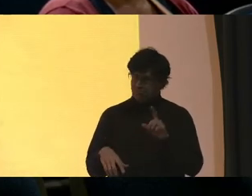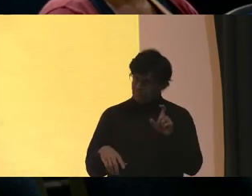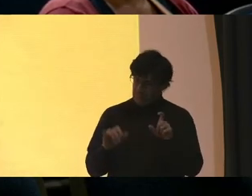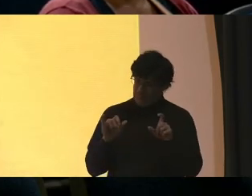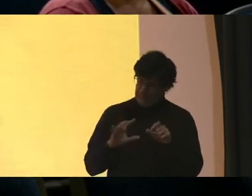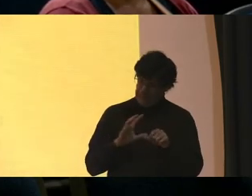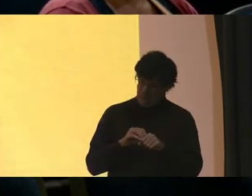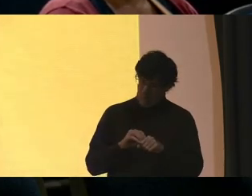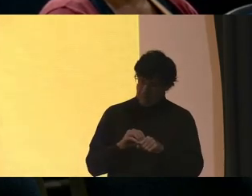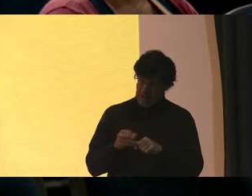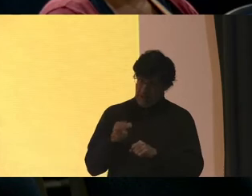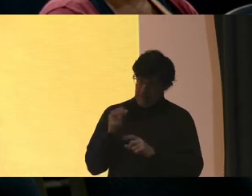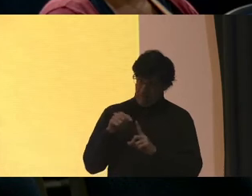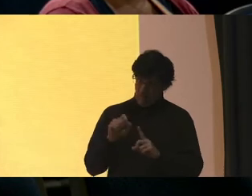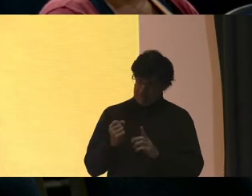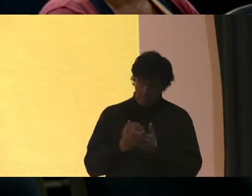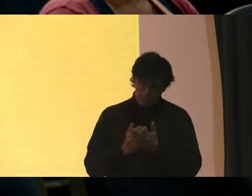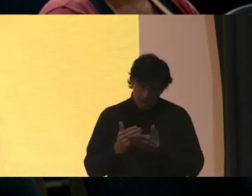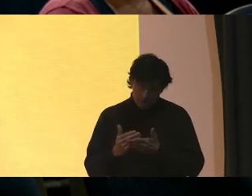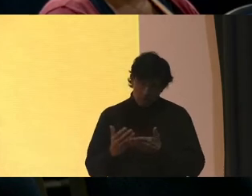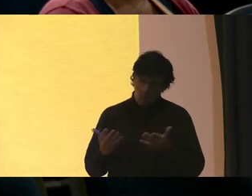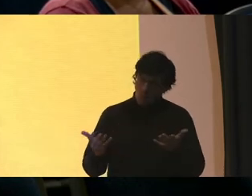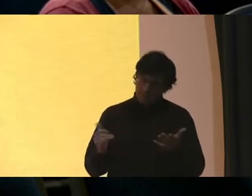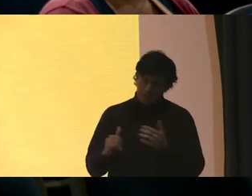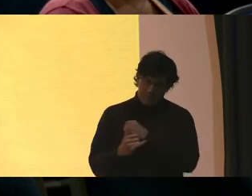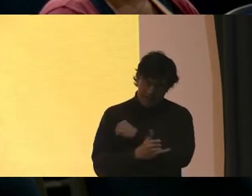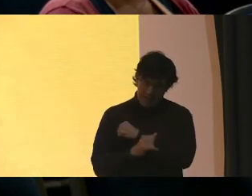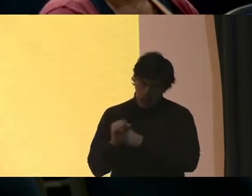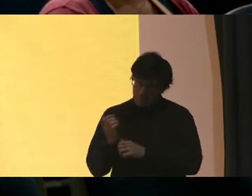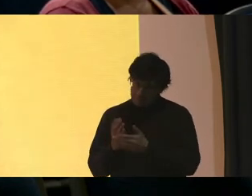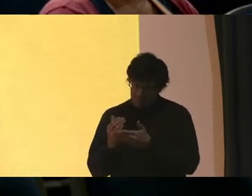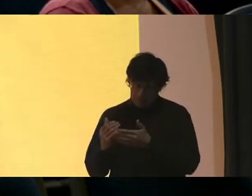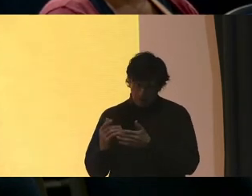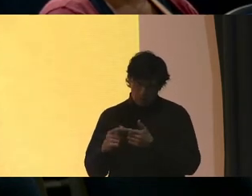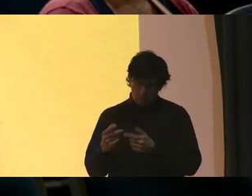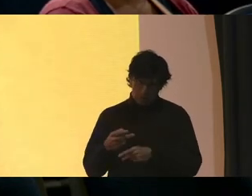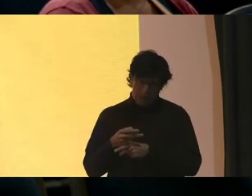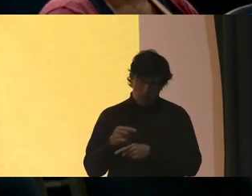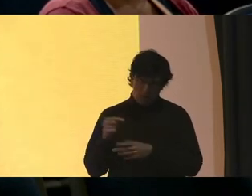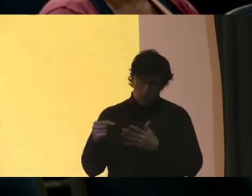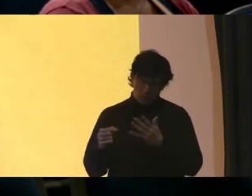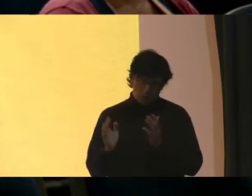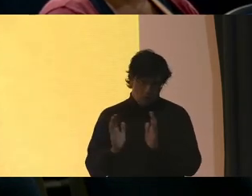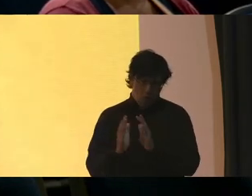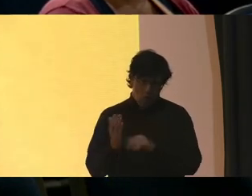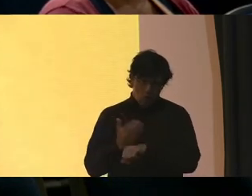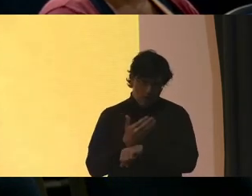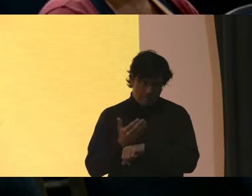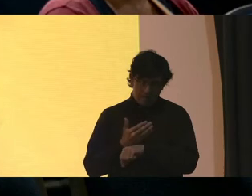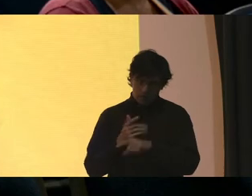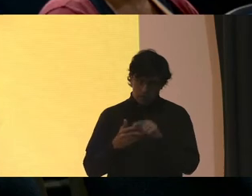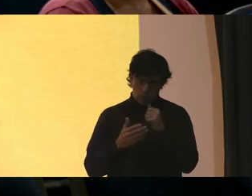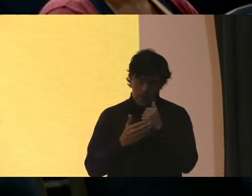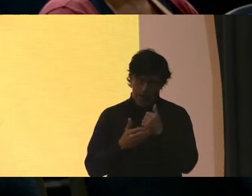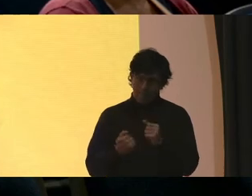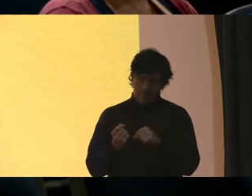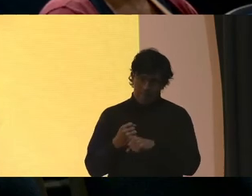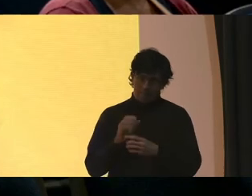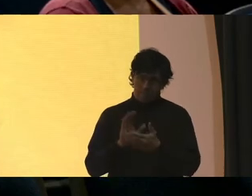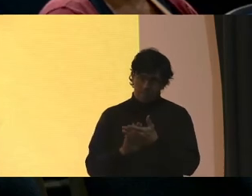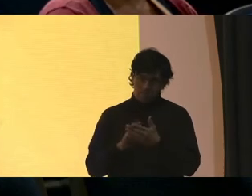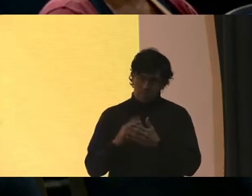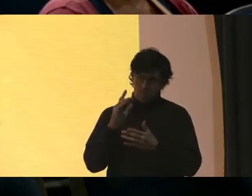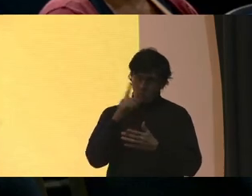High Point's budget? Or is that the county's budget? To just take care of those smaller renovations That could help make the school